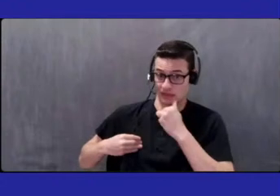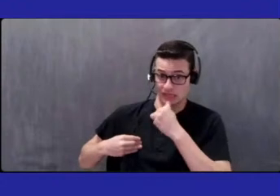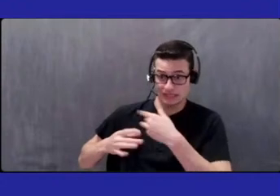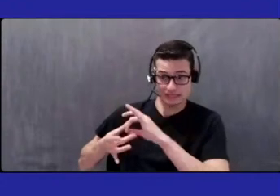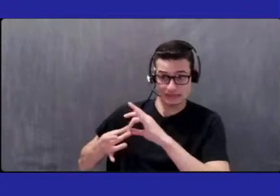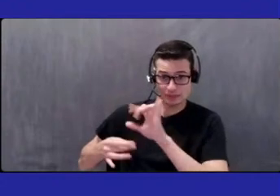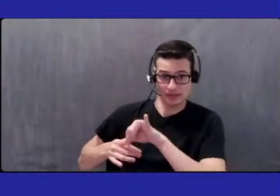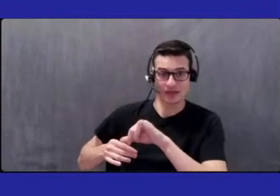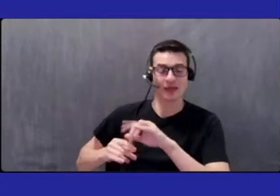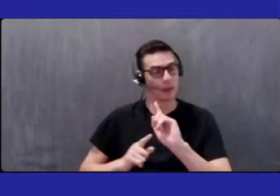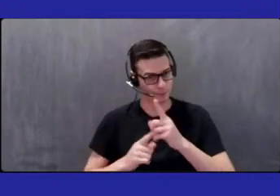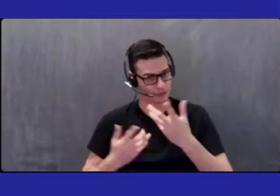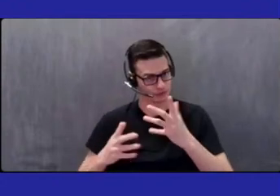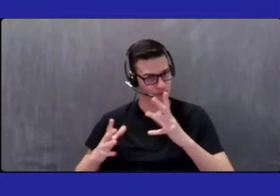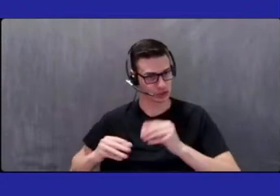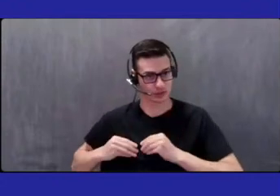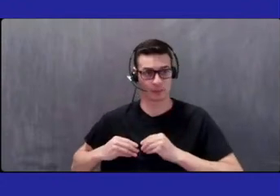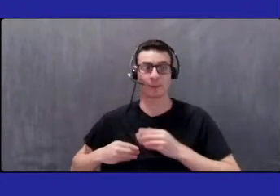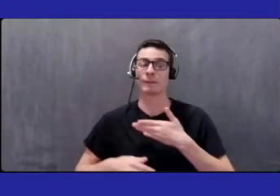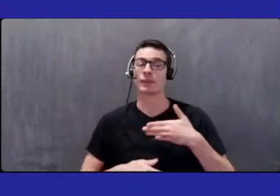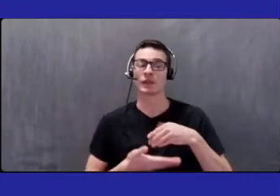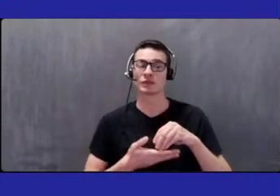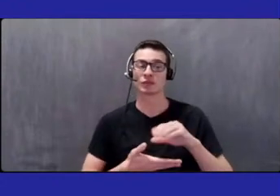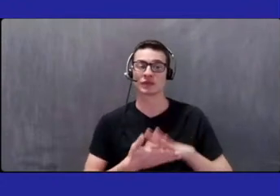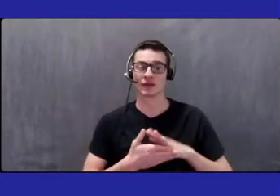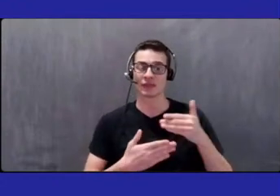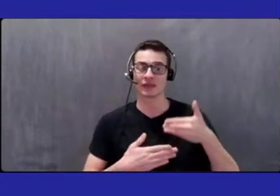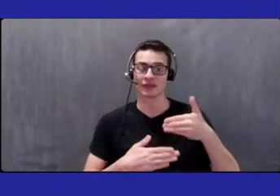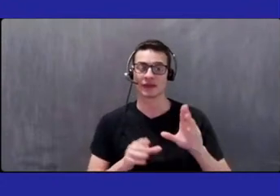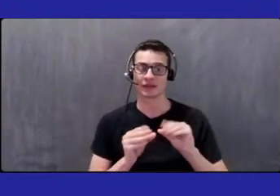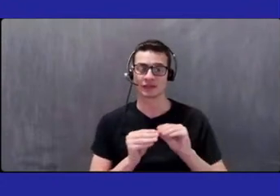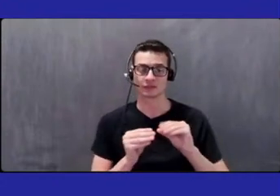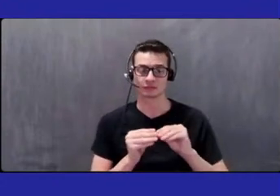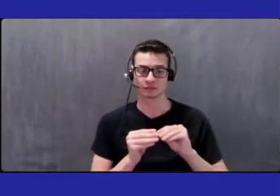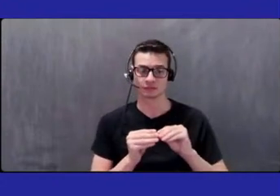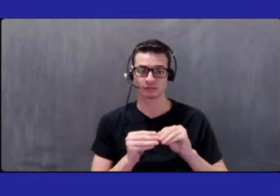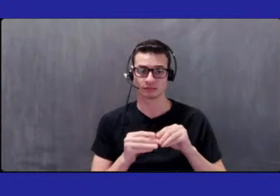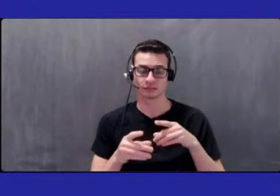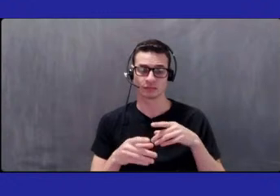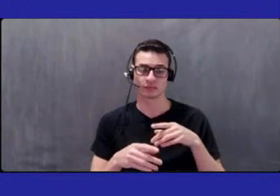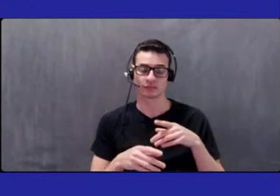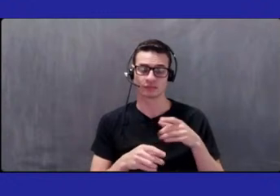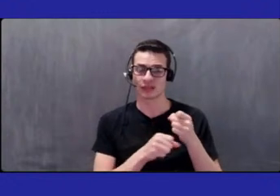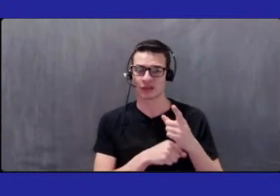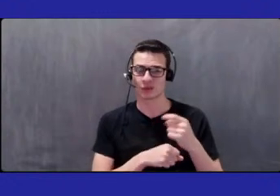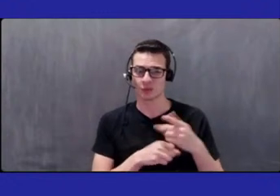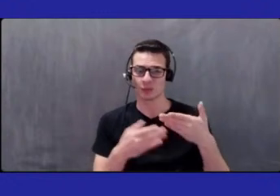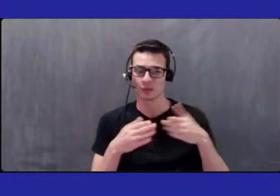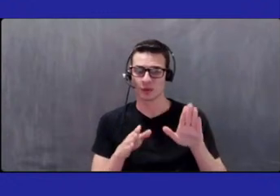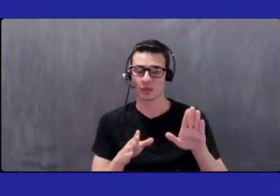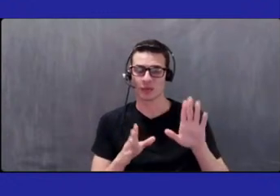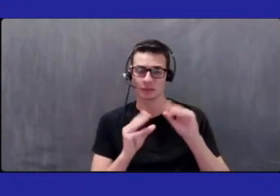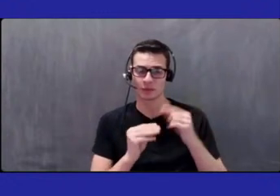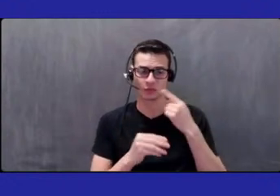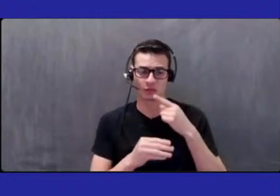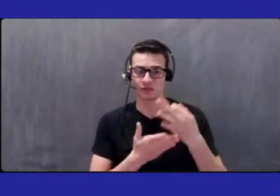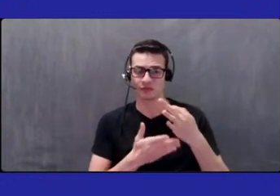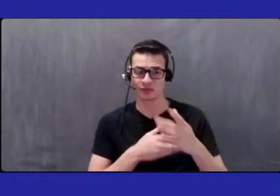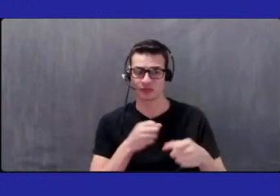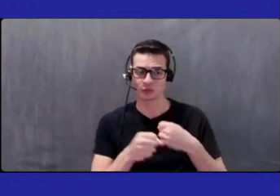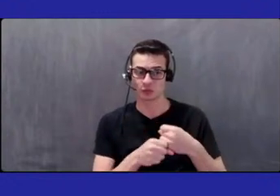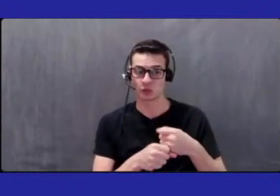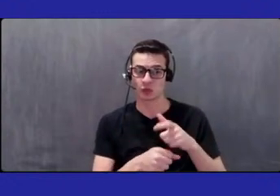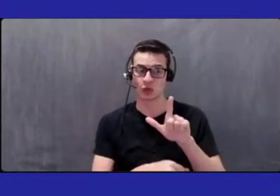So please mark your calendars for the upcoming Board of Directors annual public meetings for fiscal year 2024.